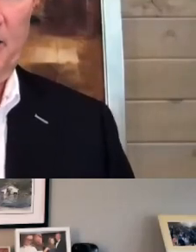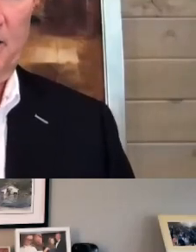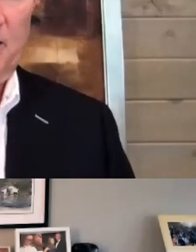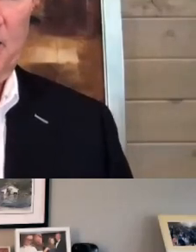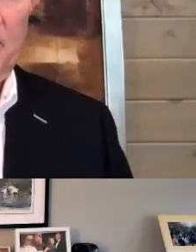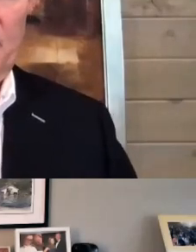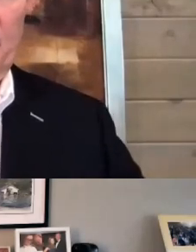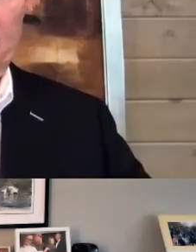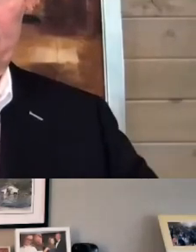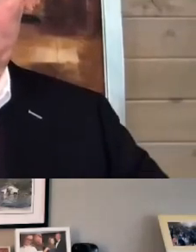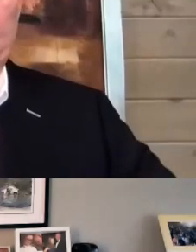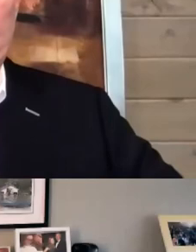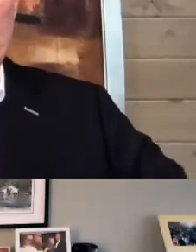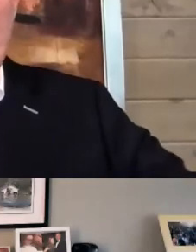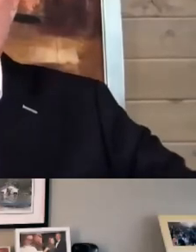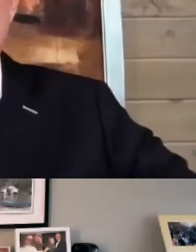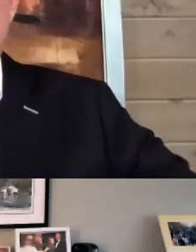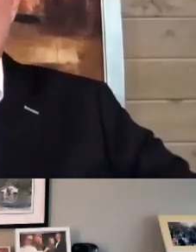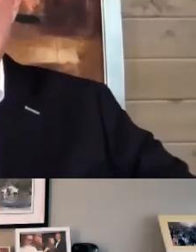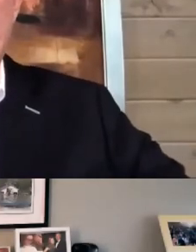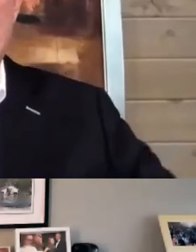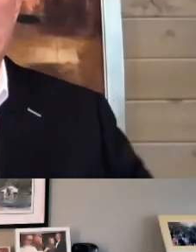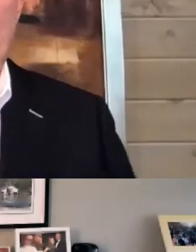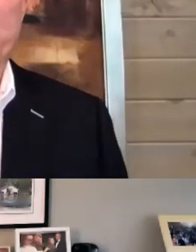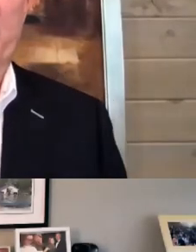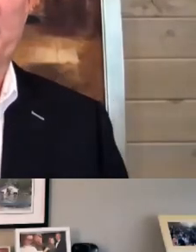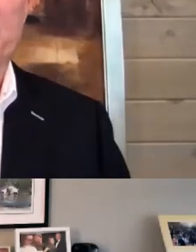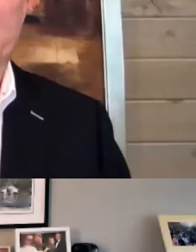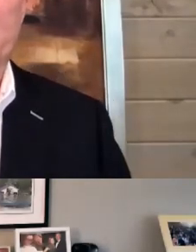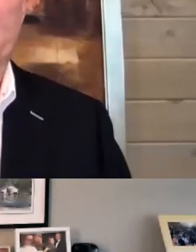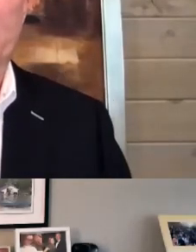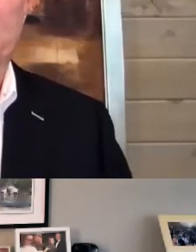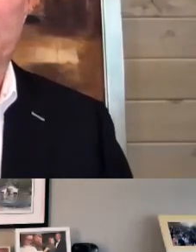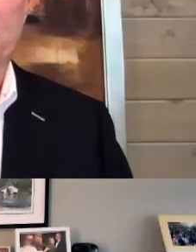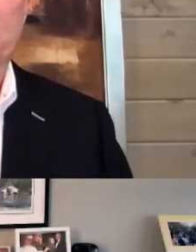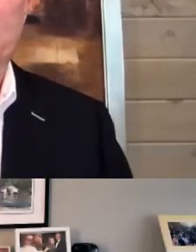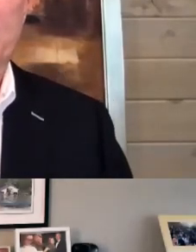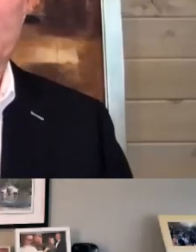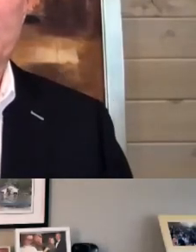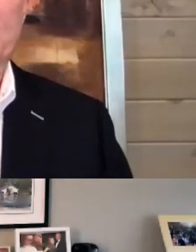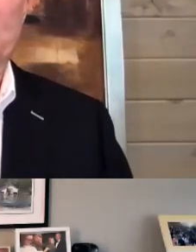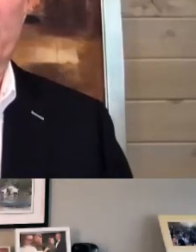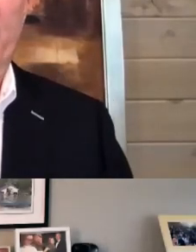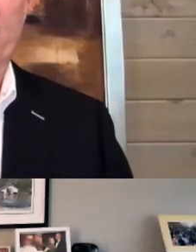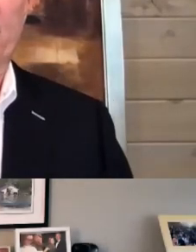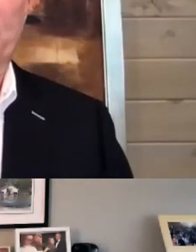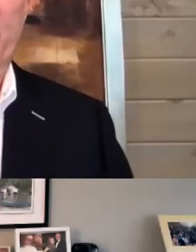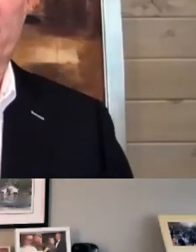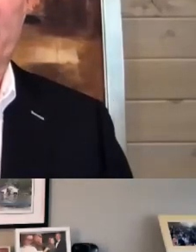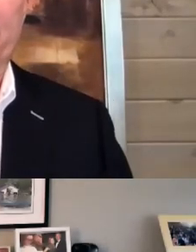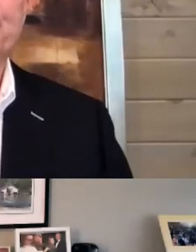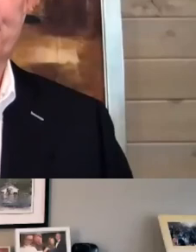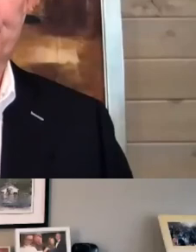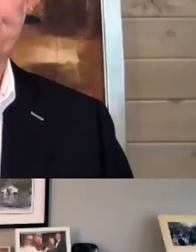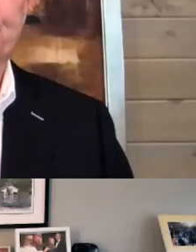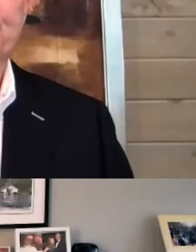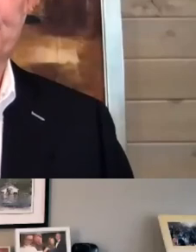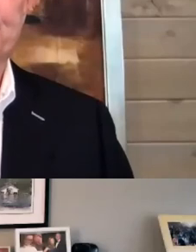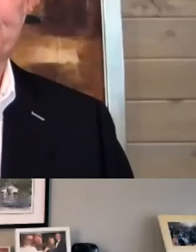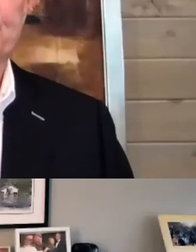sign up for one of their projects when they have time.